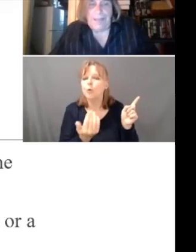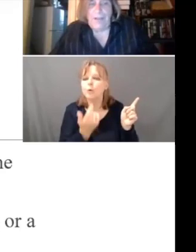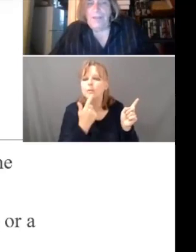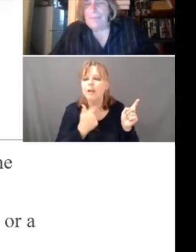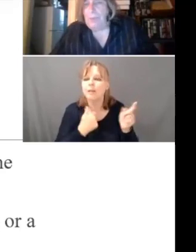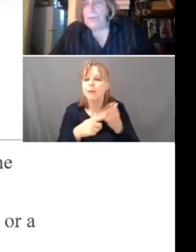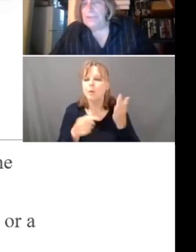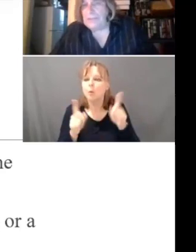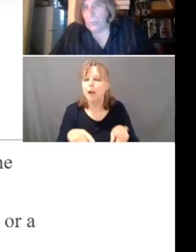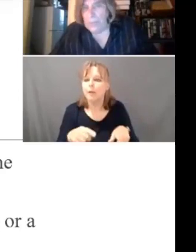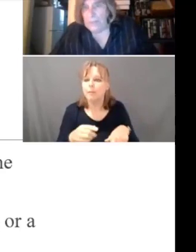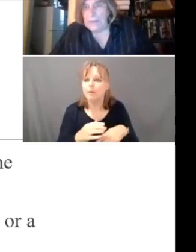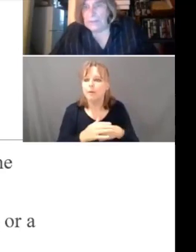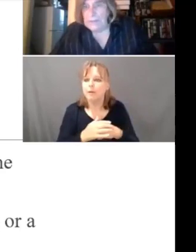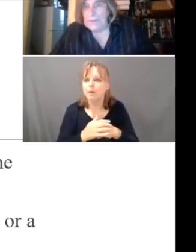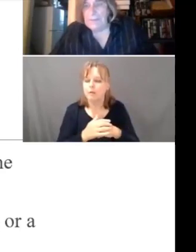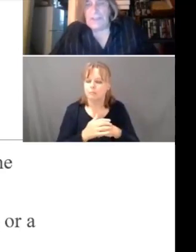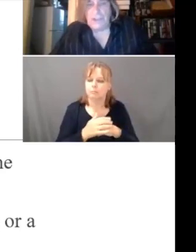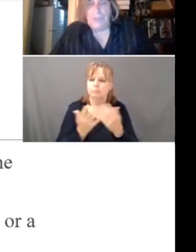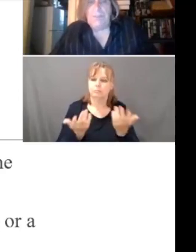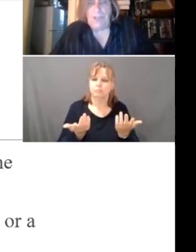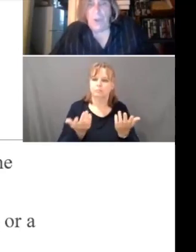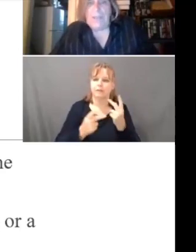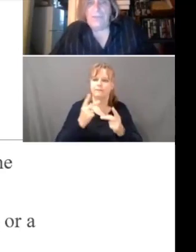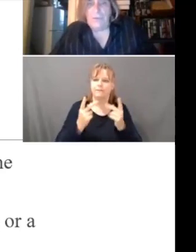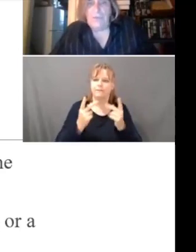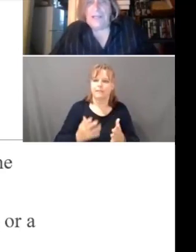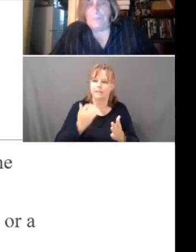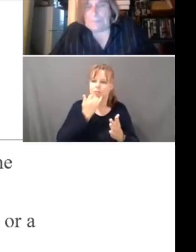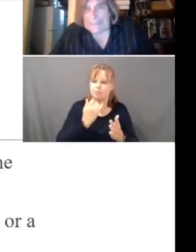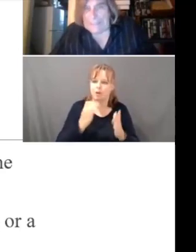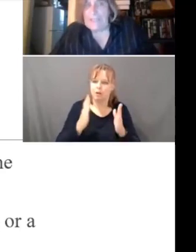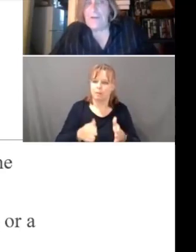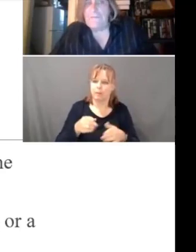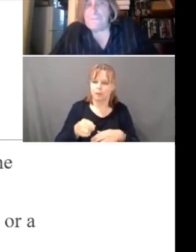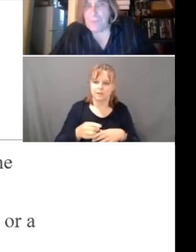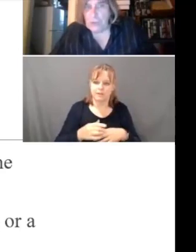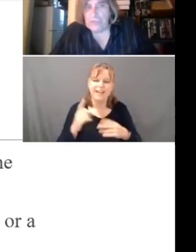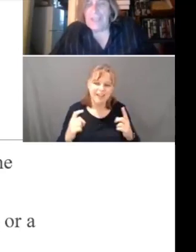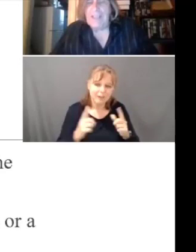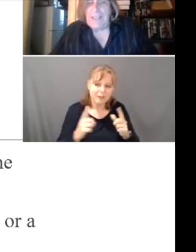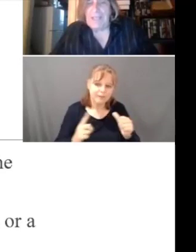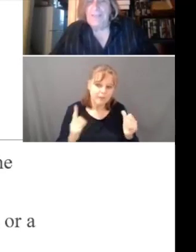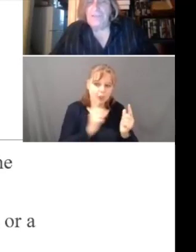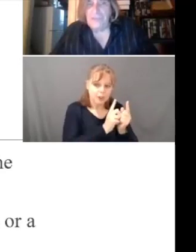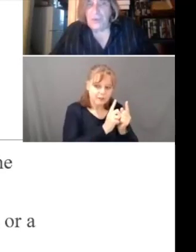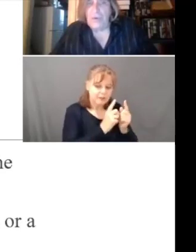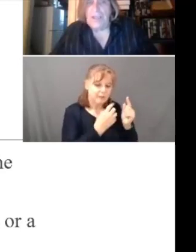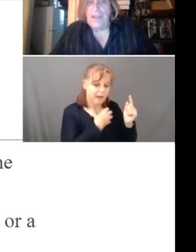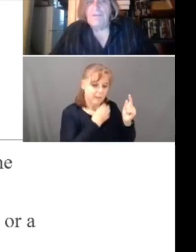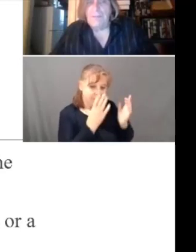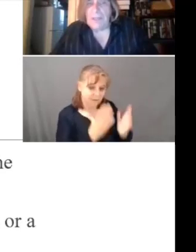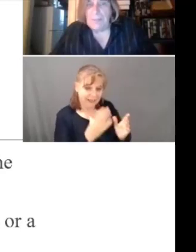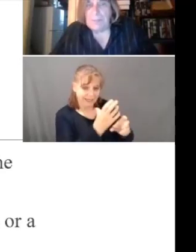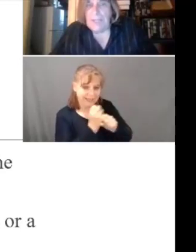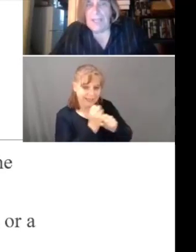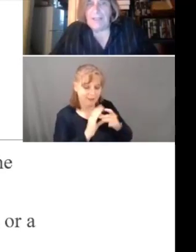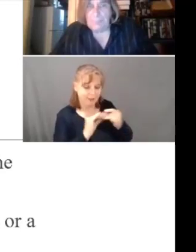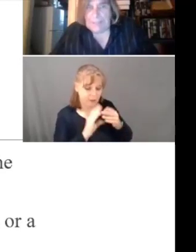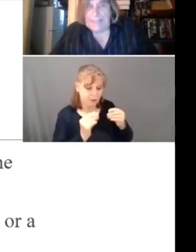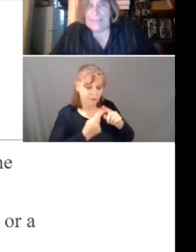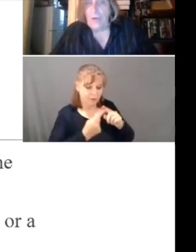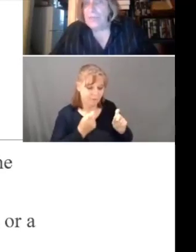that's, I call that poisoning the well. They should be going to the complainant first. Getting the story from the